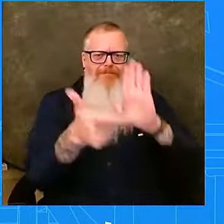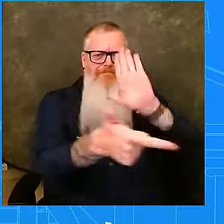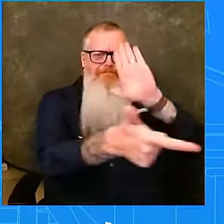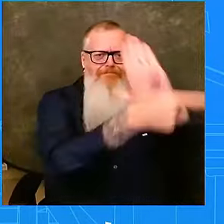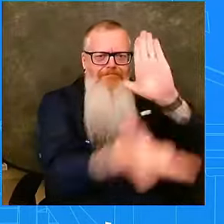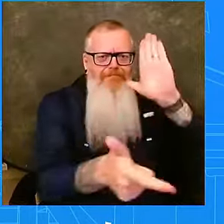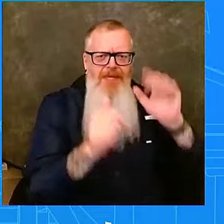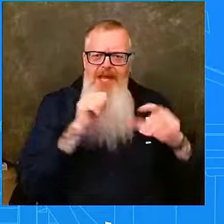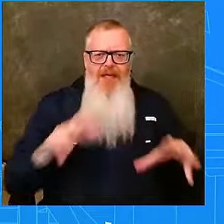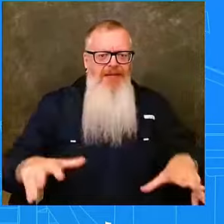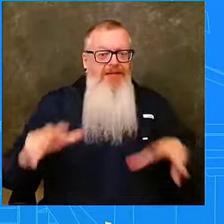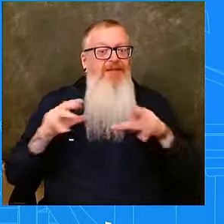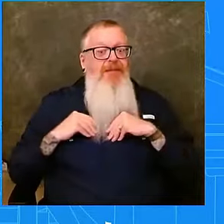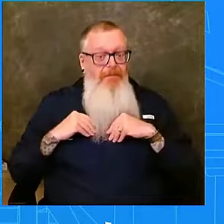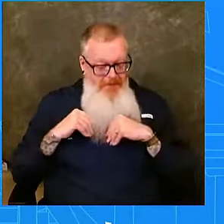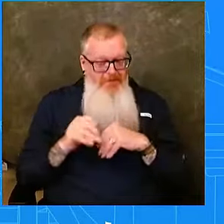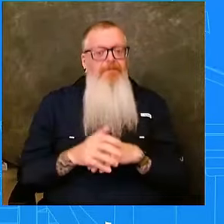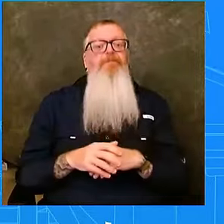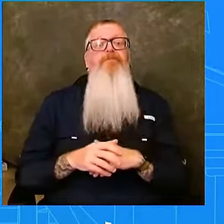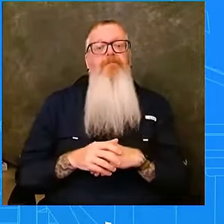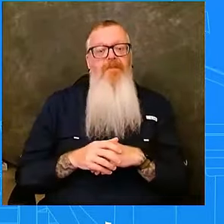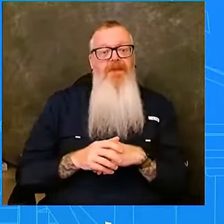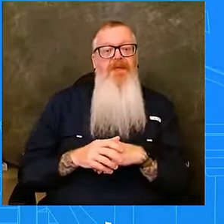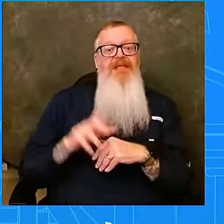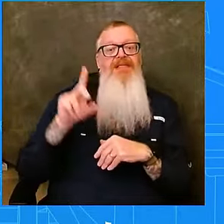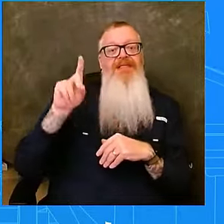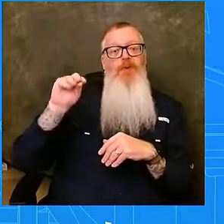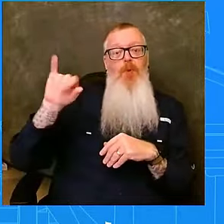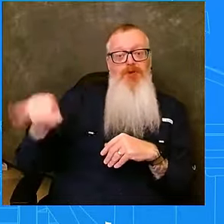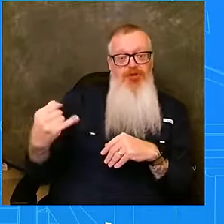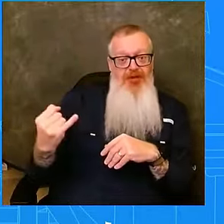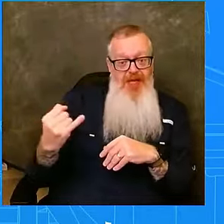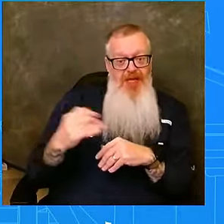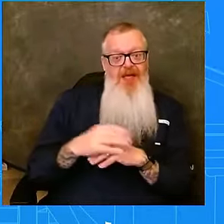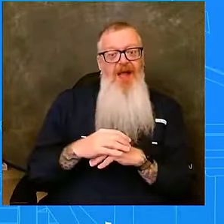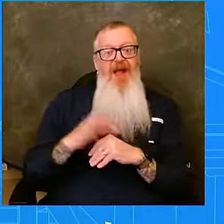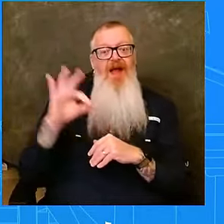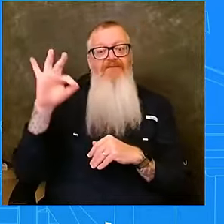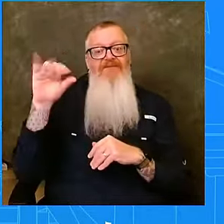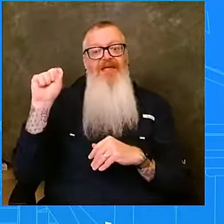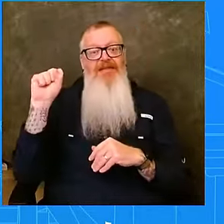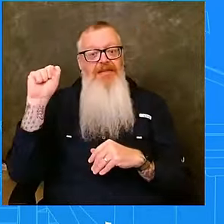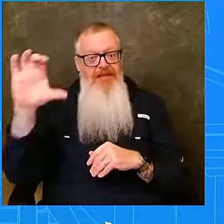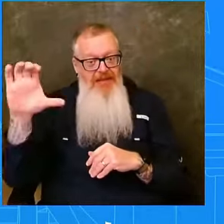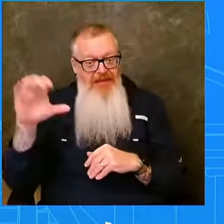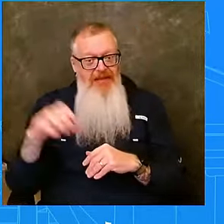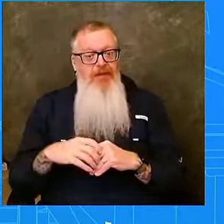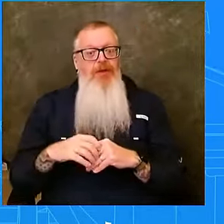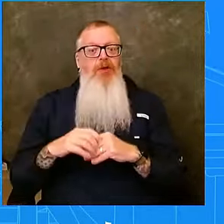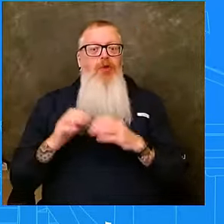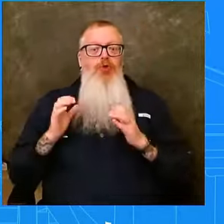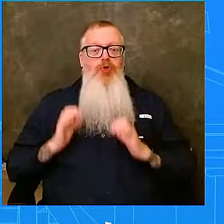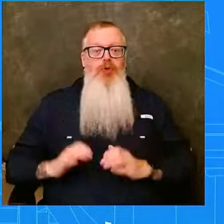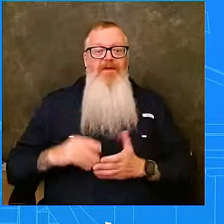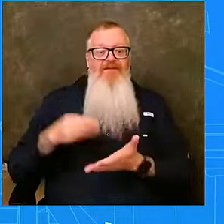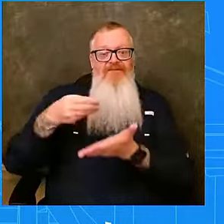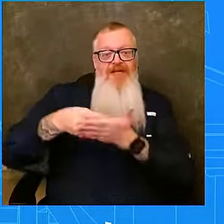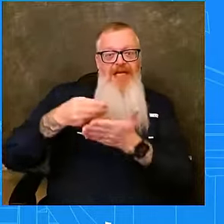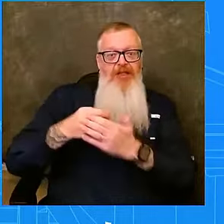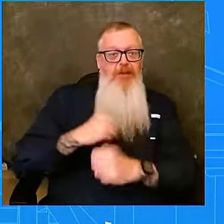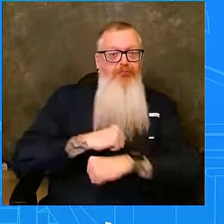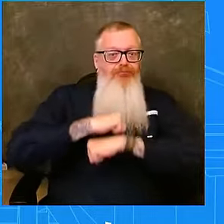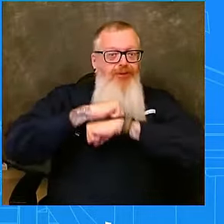FTC, and Consumer Financial Protection Bureau put out a statement warning consumers about those looking to take advantage of